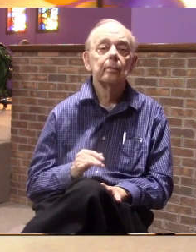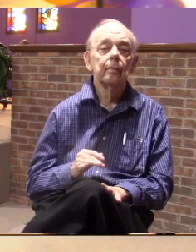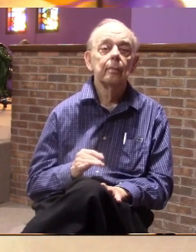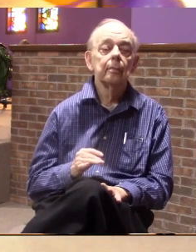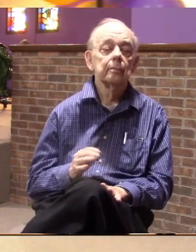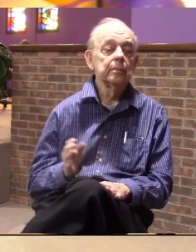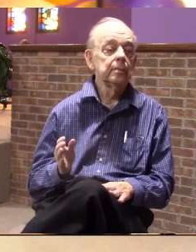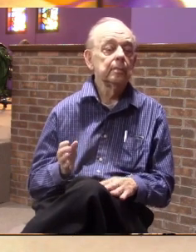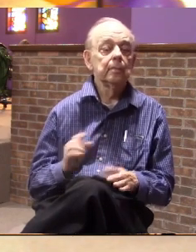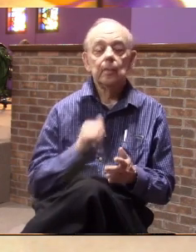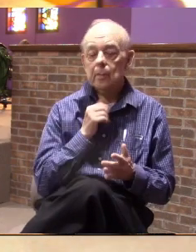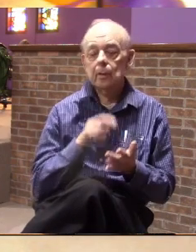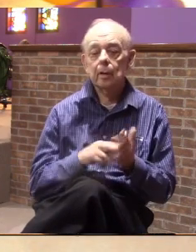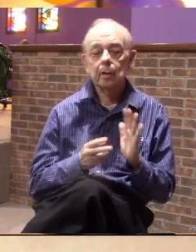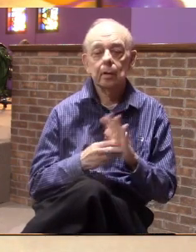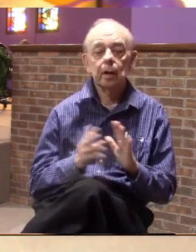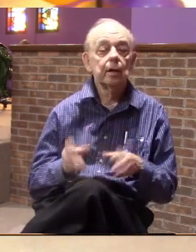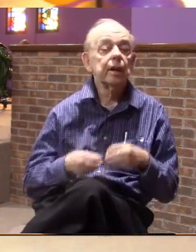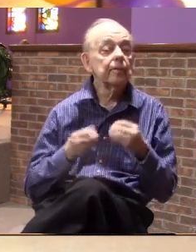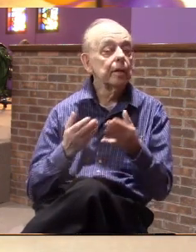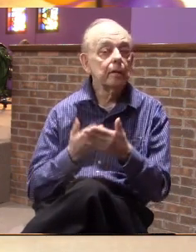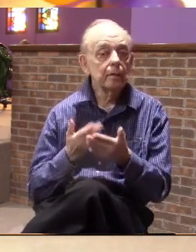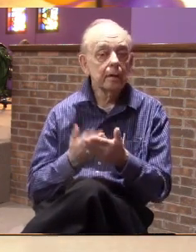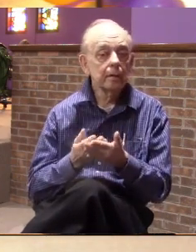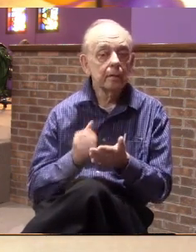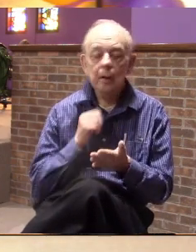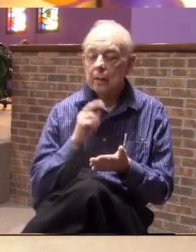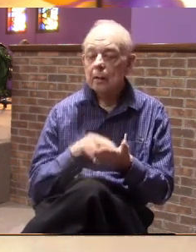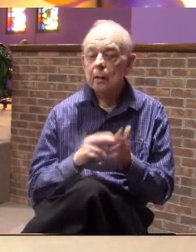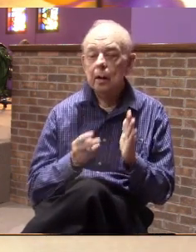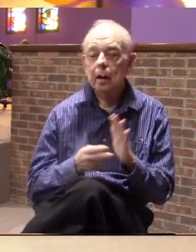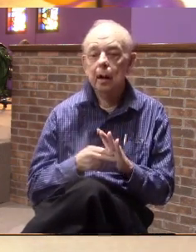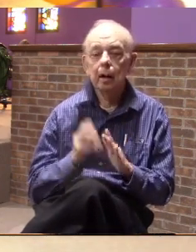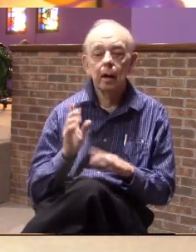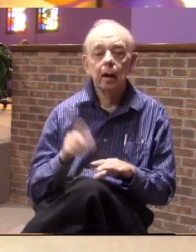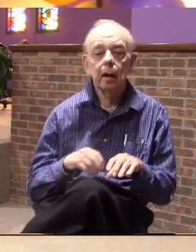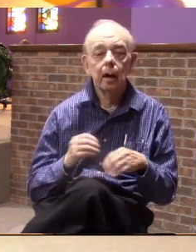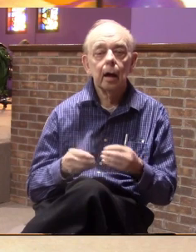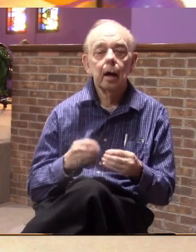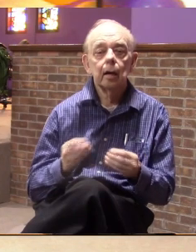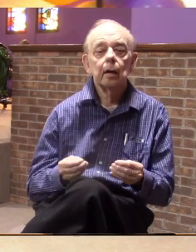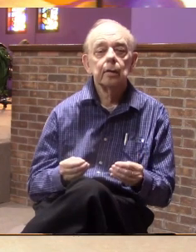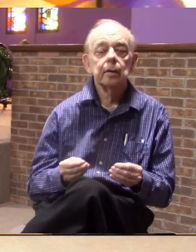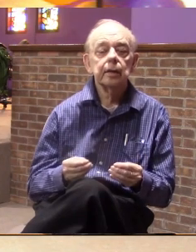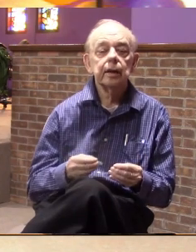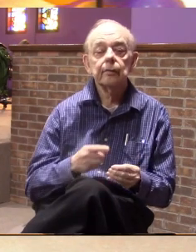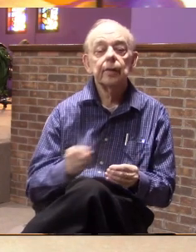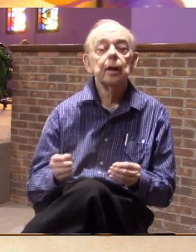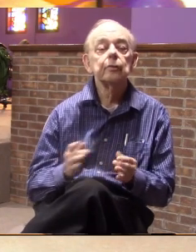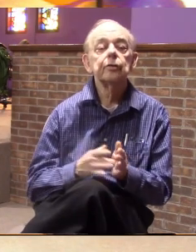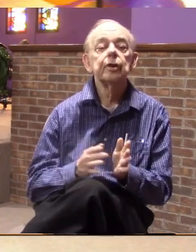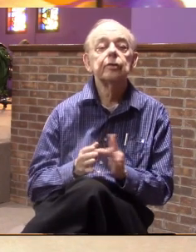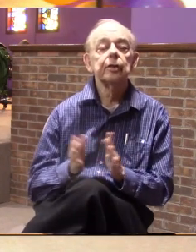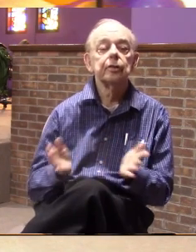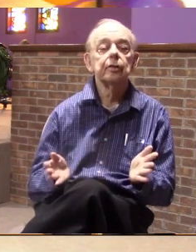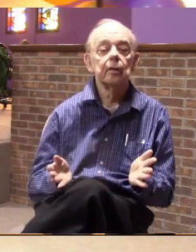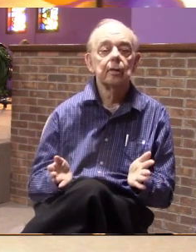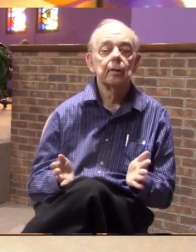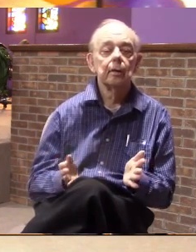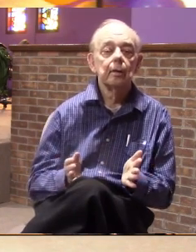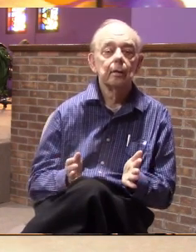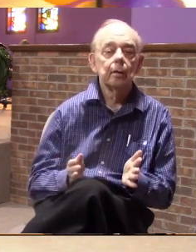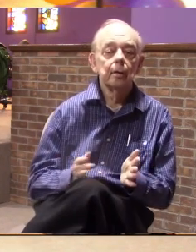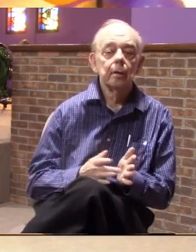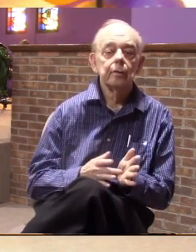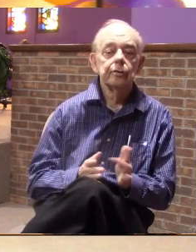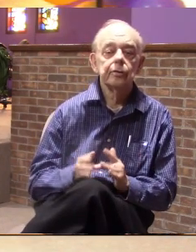It doesn't mean that we've got to give them money. It doesn't mean that. But we've got to give them Jesus because Jesus